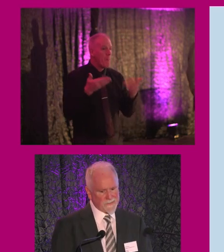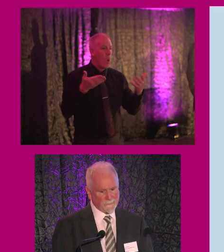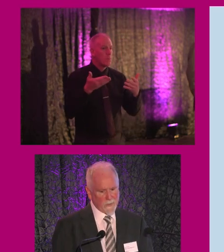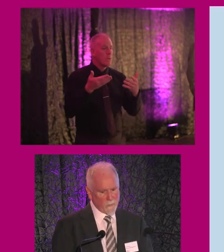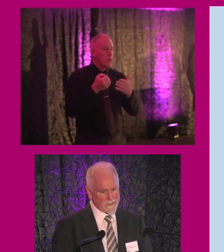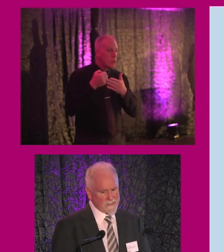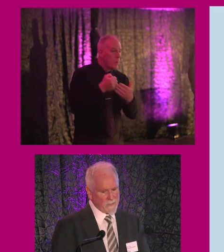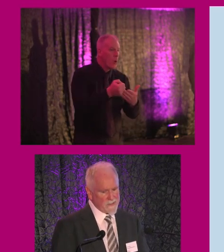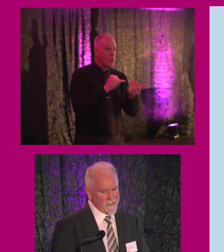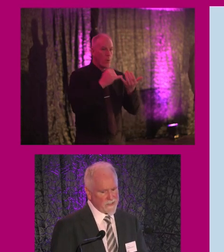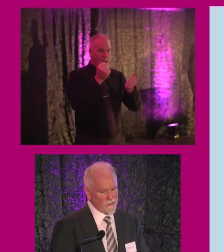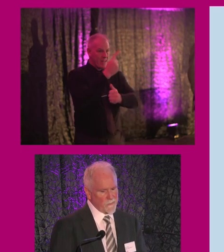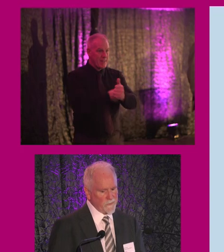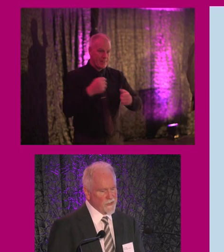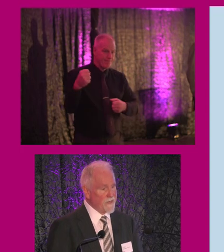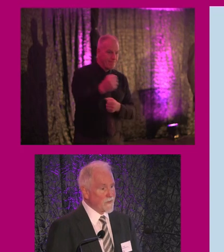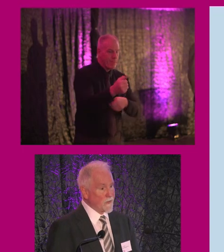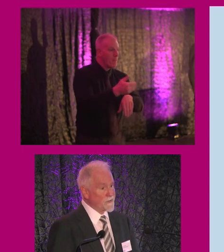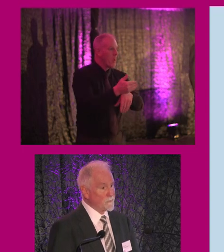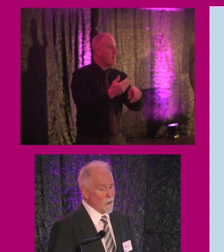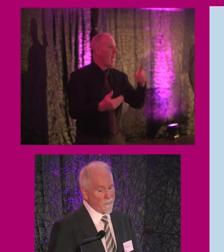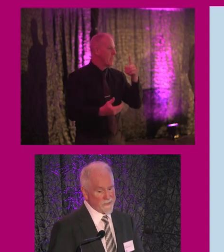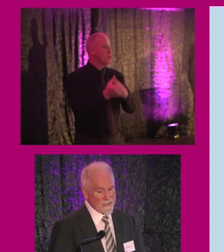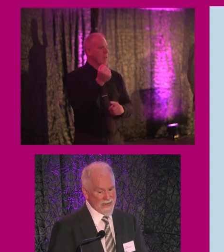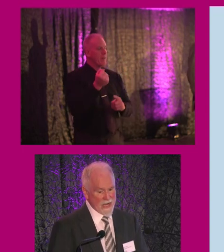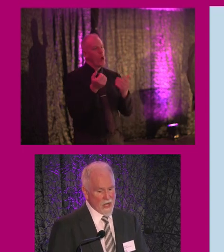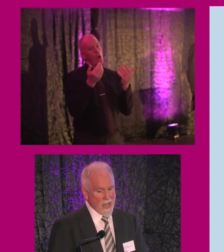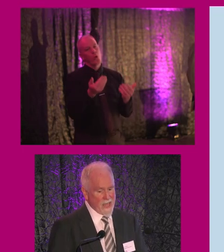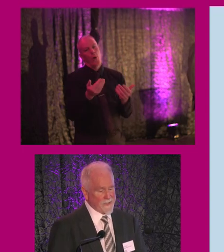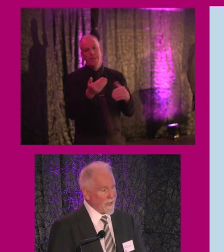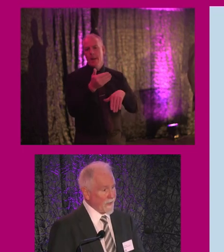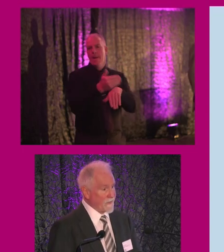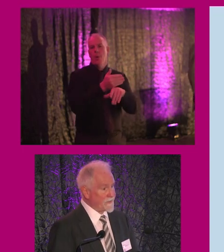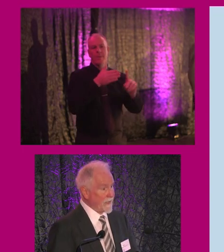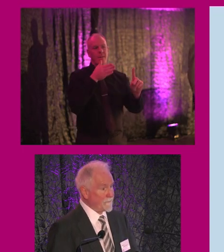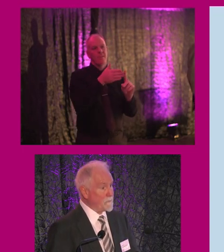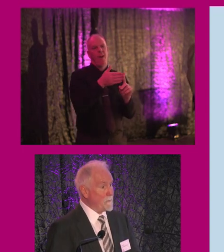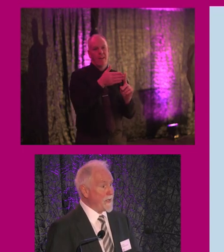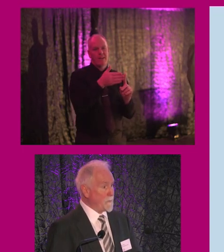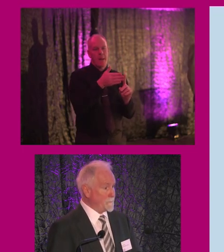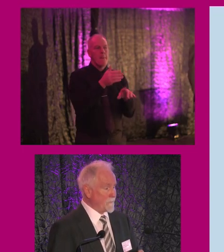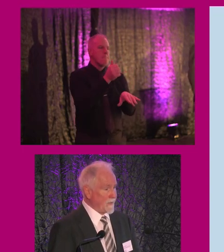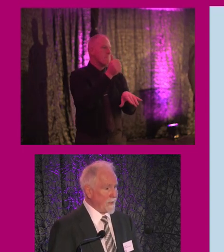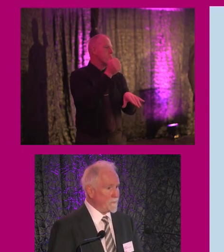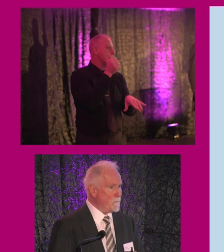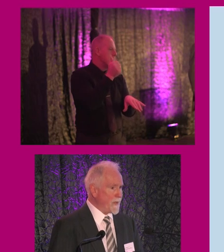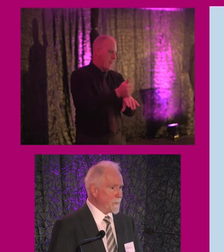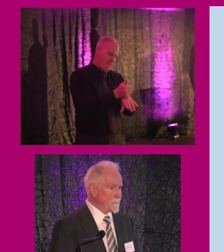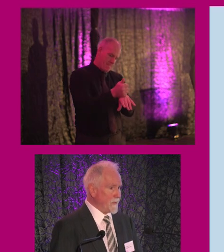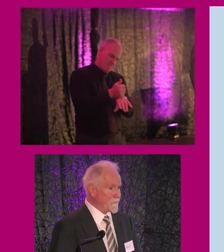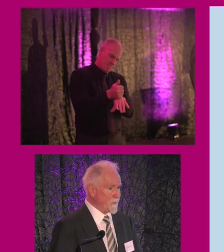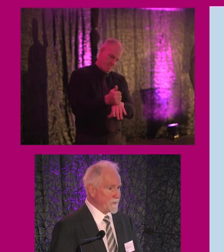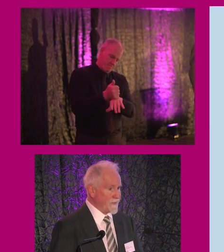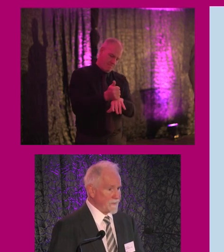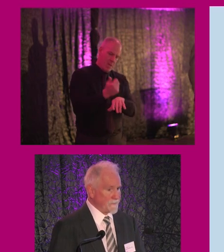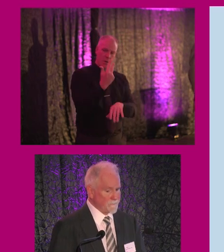persons with disabilities and to achieve the current employment target of minimum, again, minimum